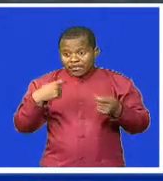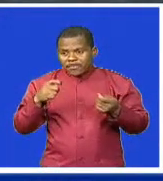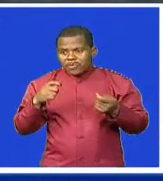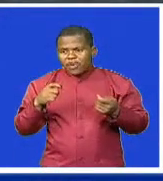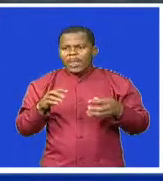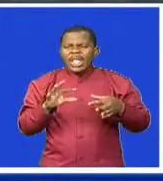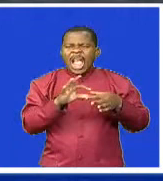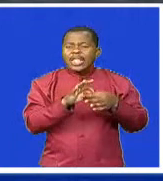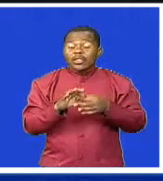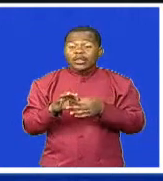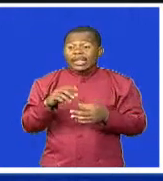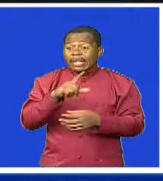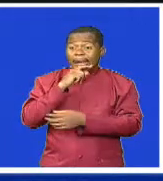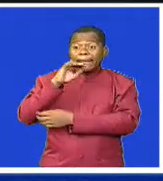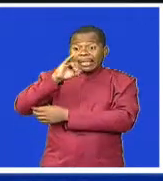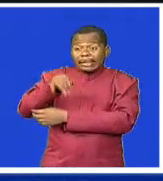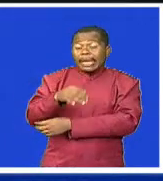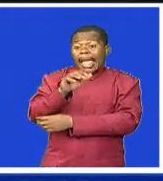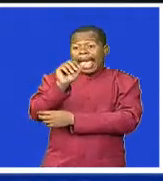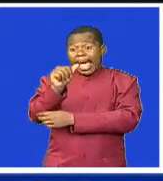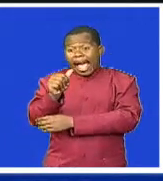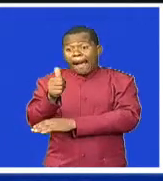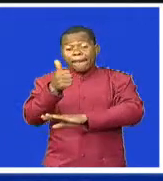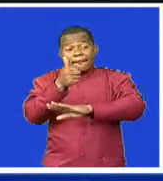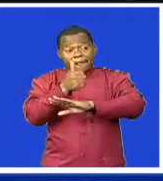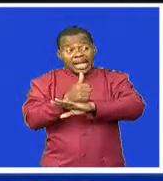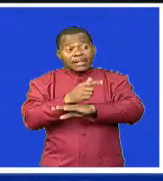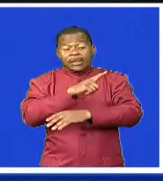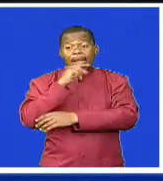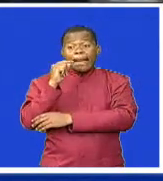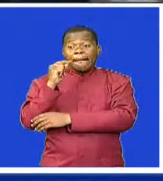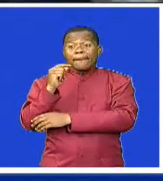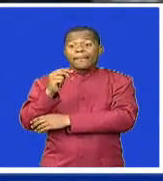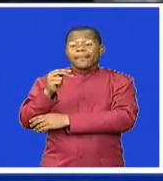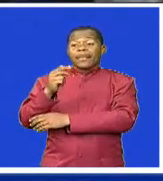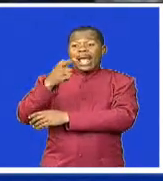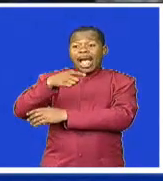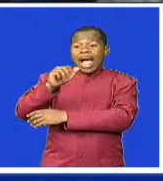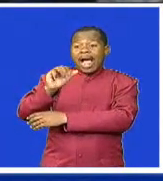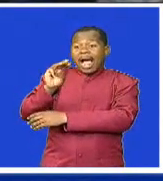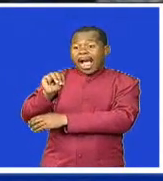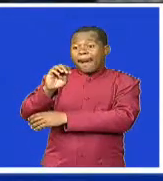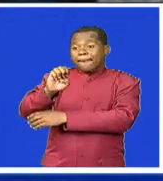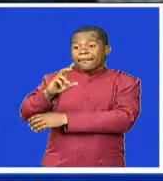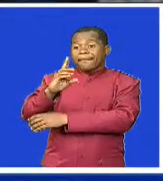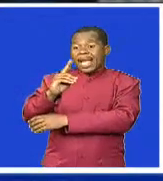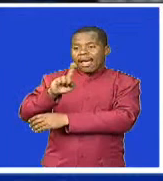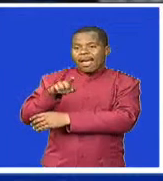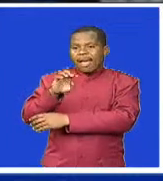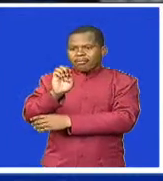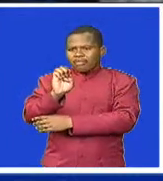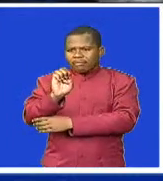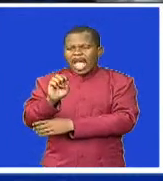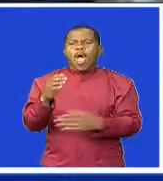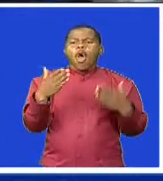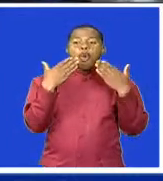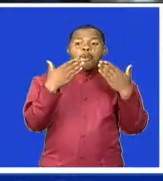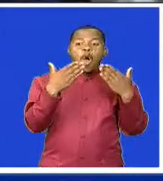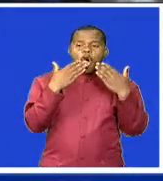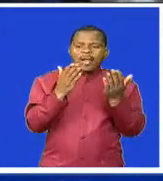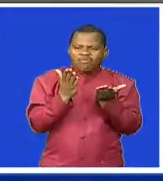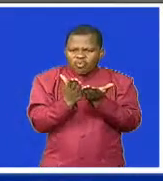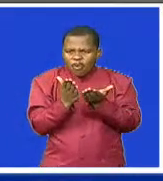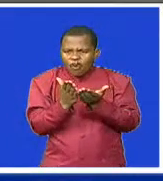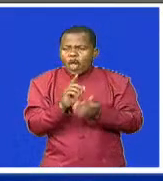board chairperson Noguka Nyakameze has thanked schools that have committed themselves to the JA program as it is